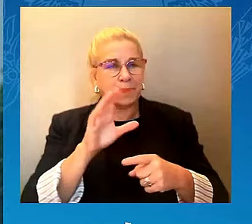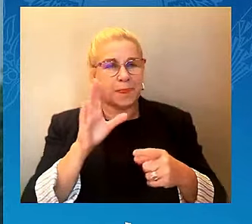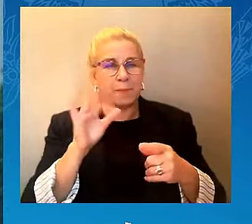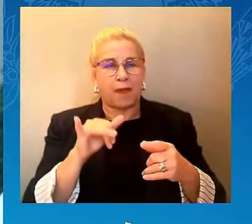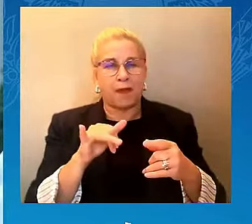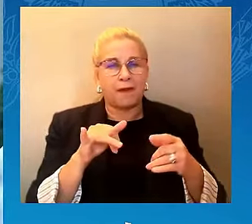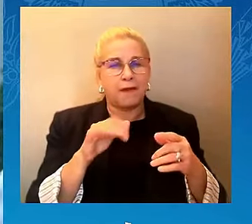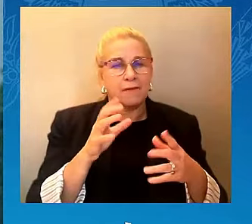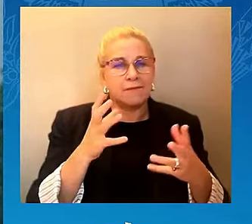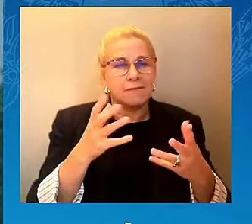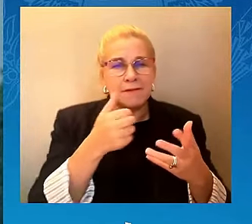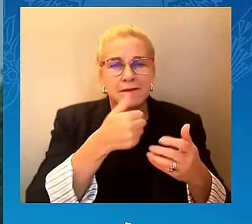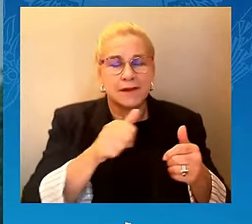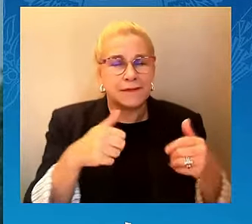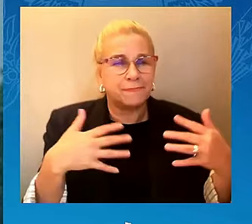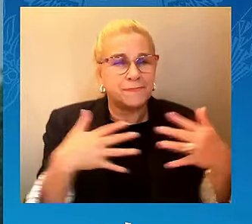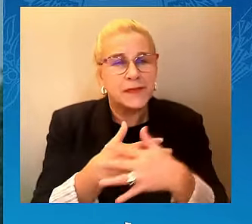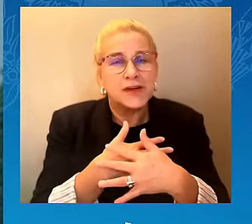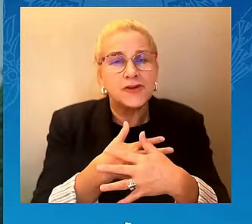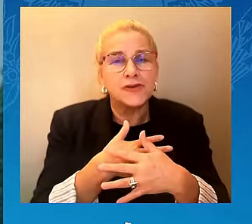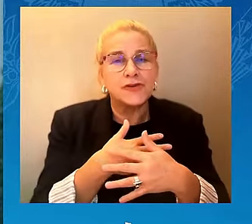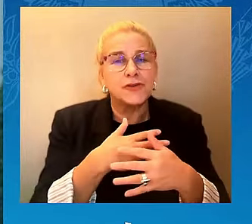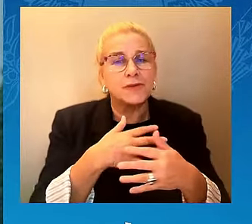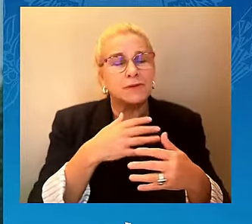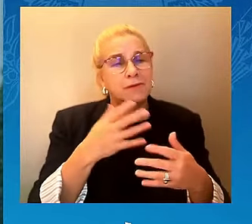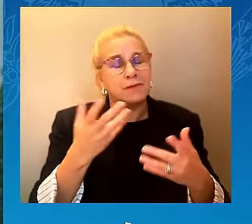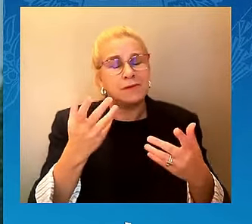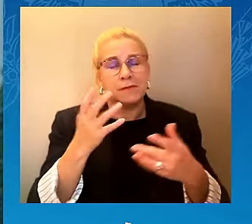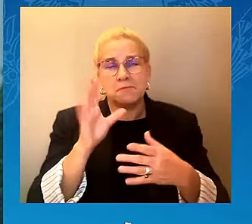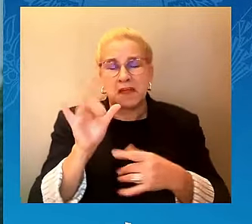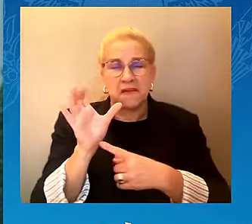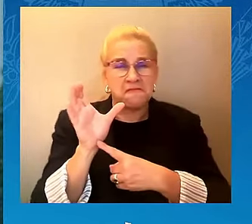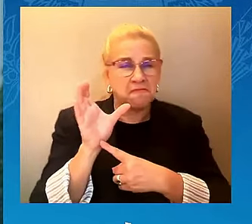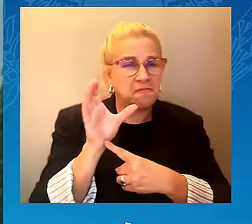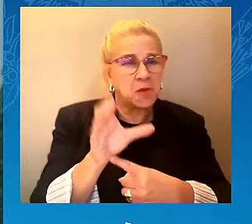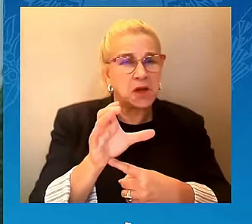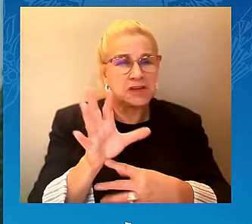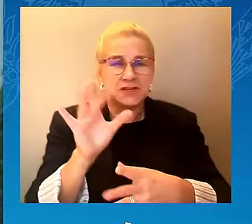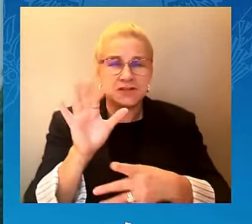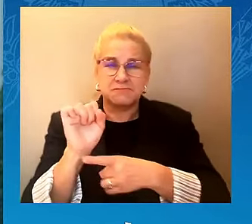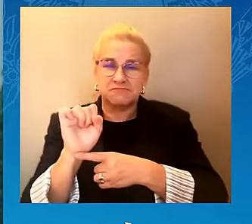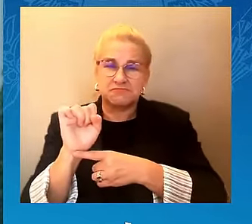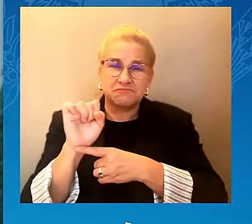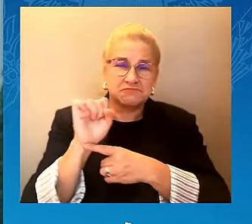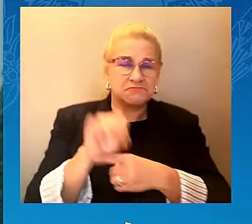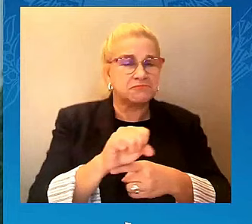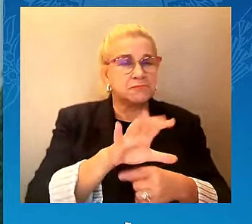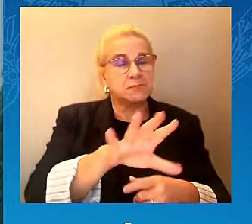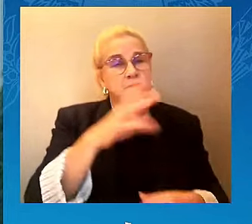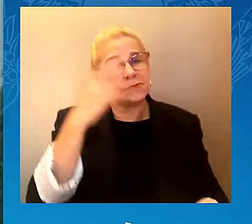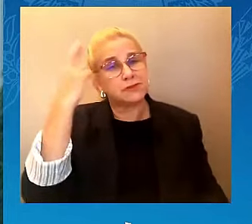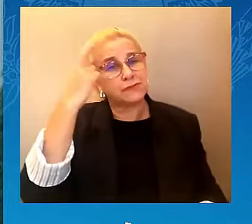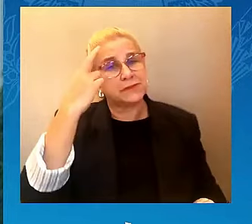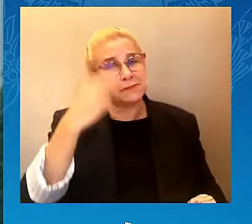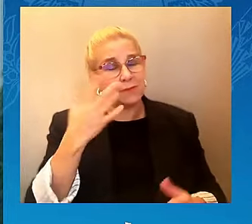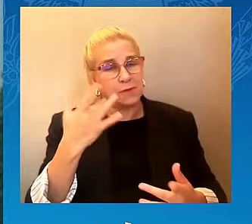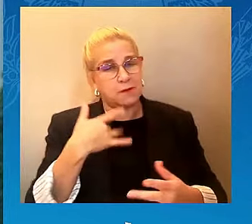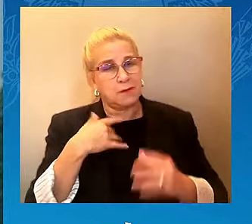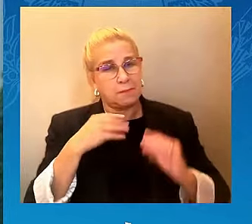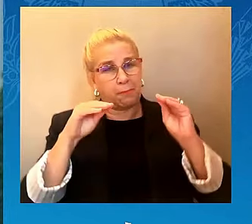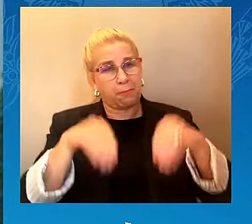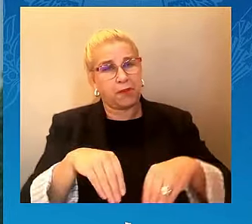and righteousness. So for years to come, this pomegranate tree will stand here